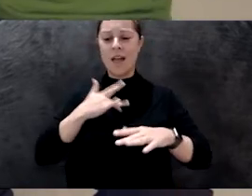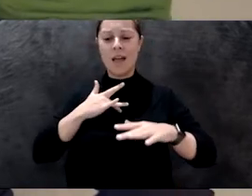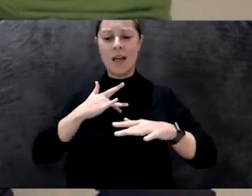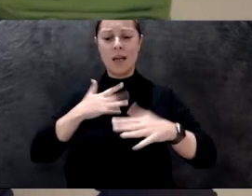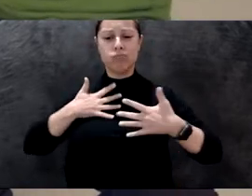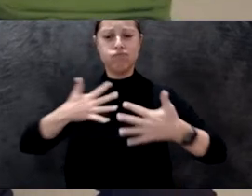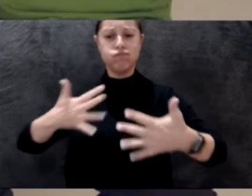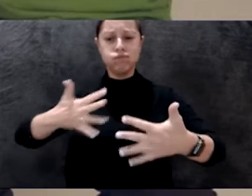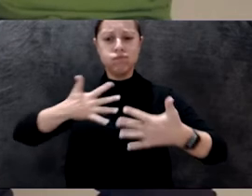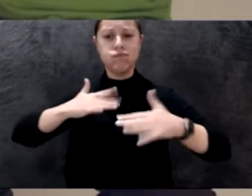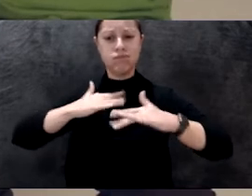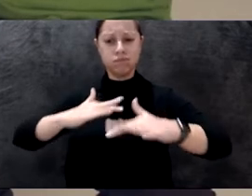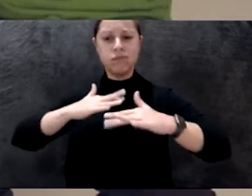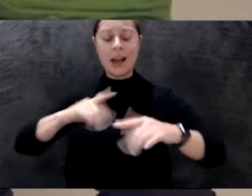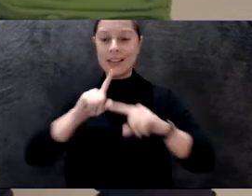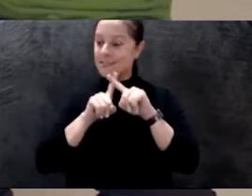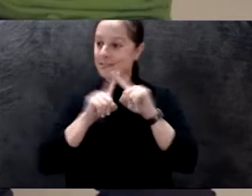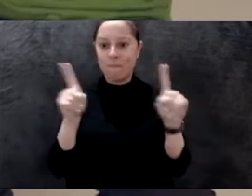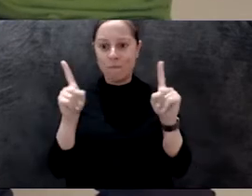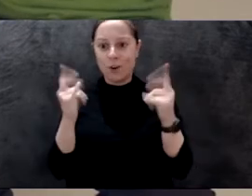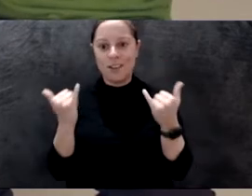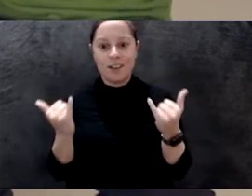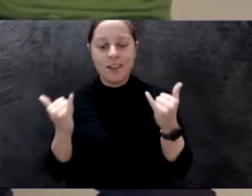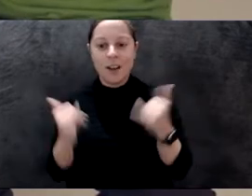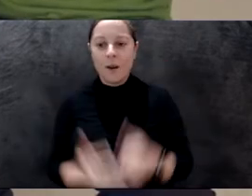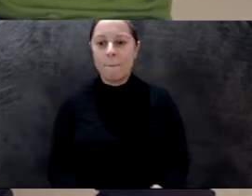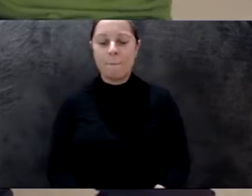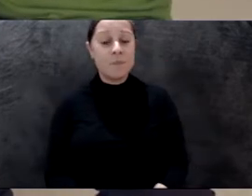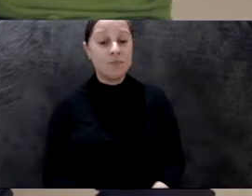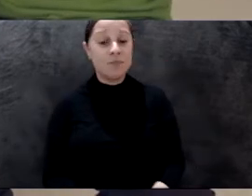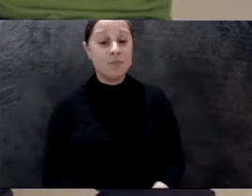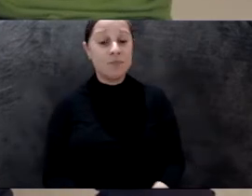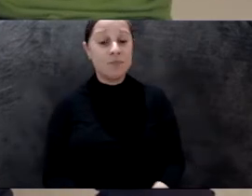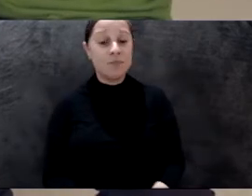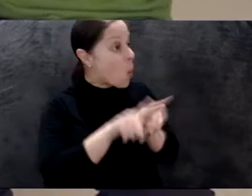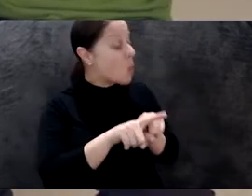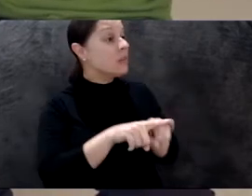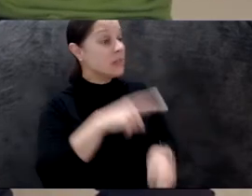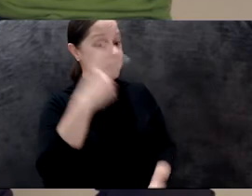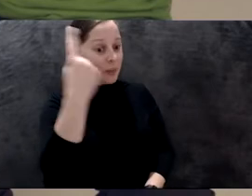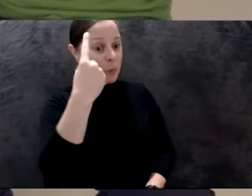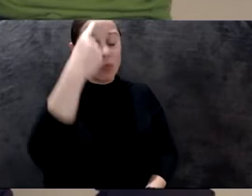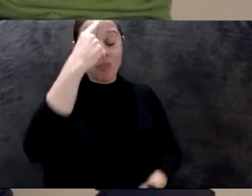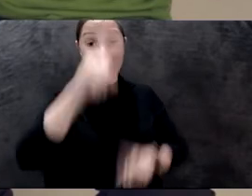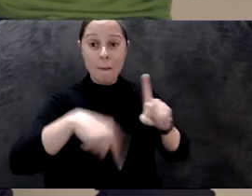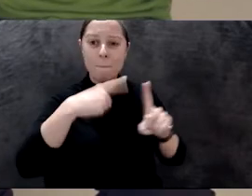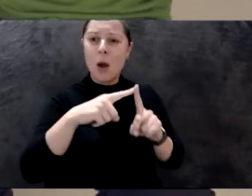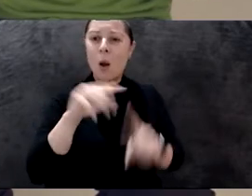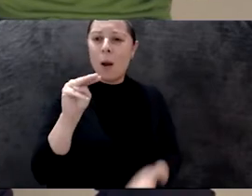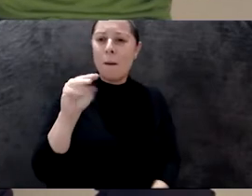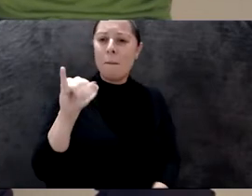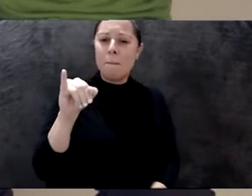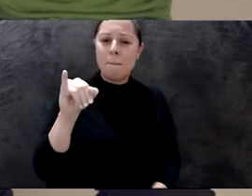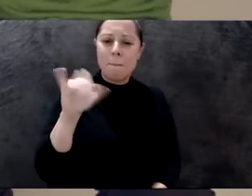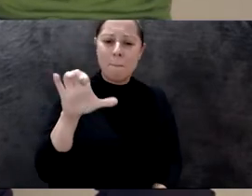There is also something which is often, I think, recurrent in your shows, which is the sort of micro, macro dimension that, in a